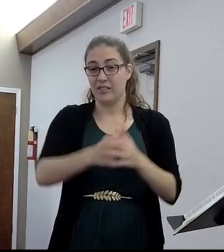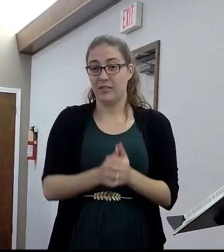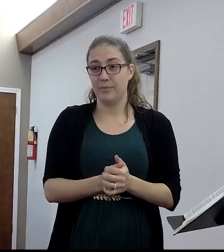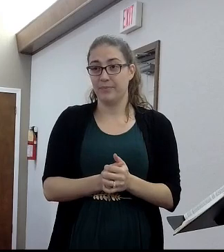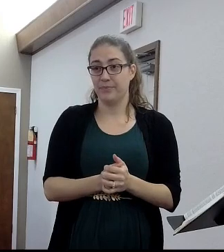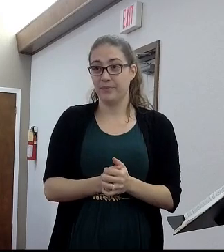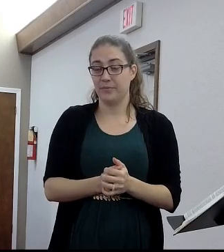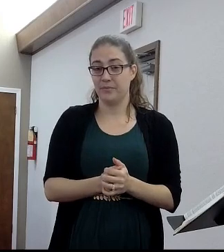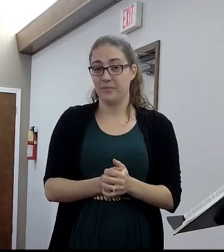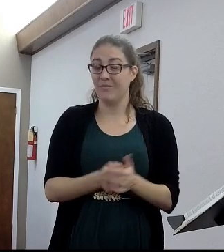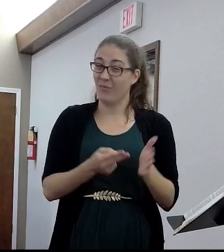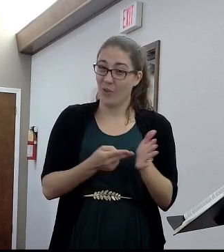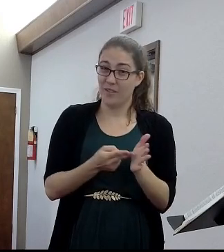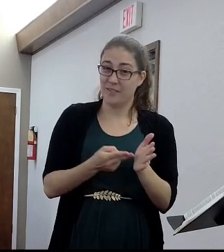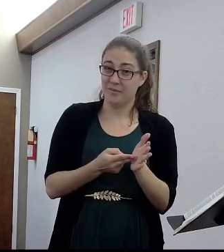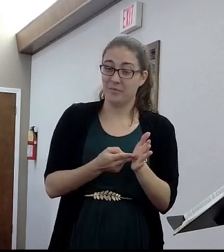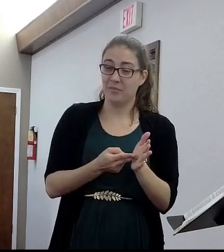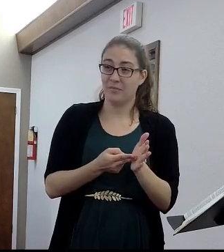Because quite frankly, listen,